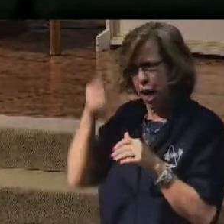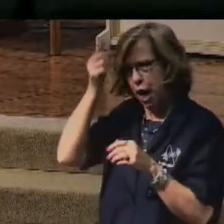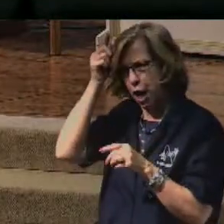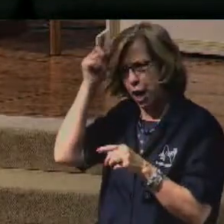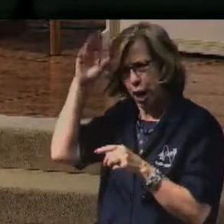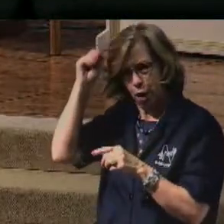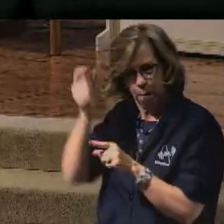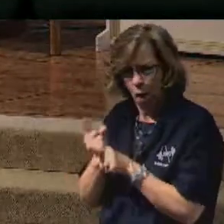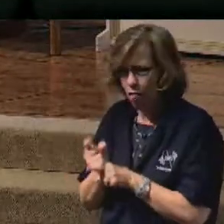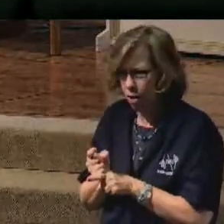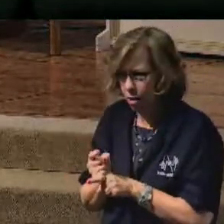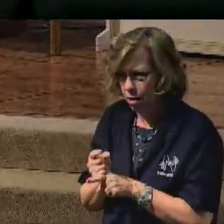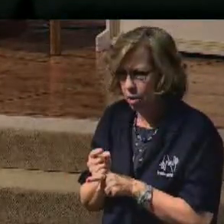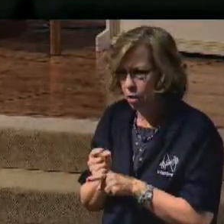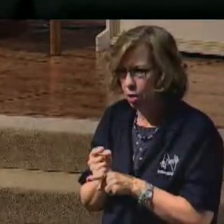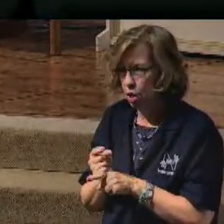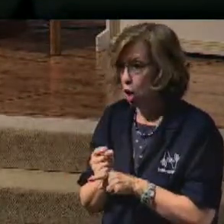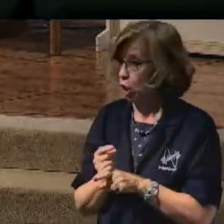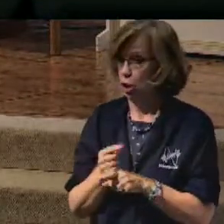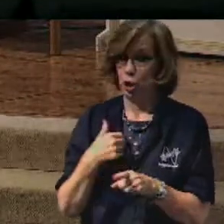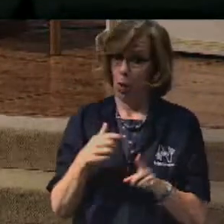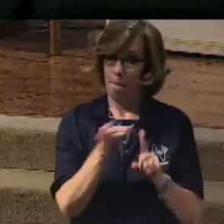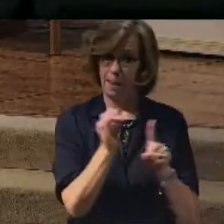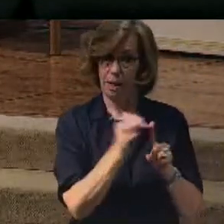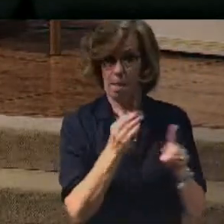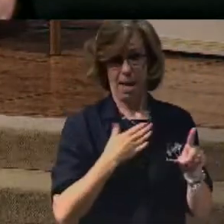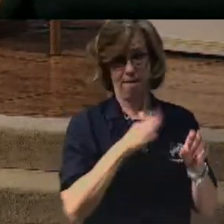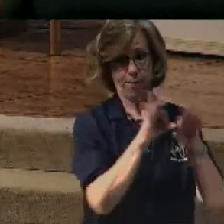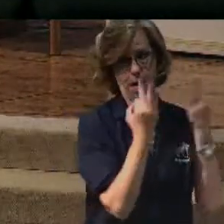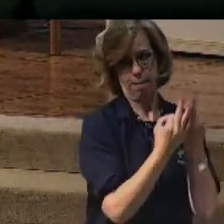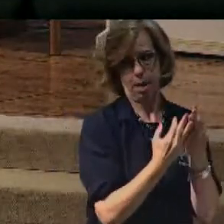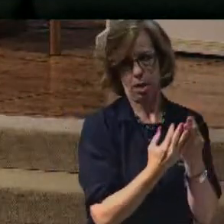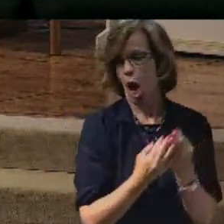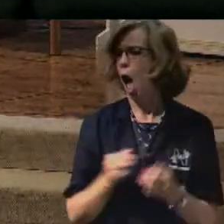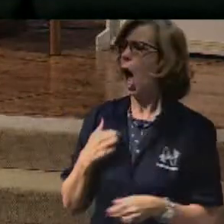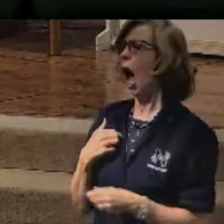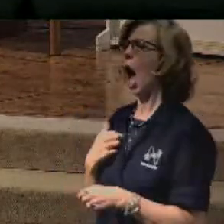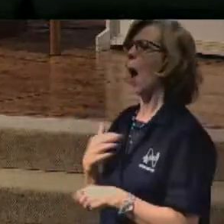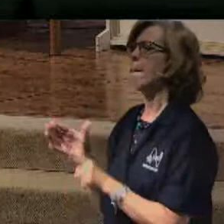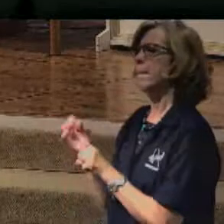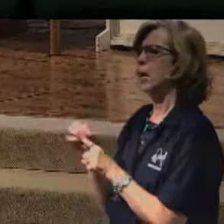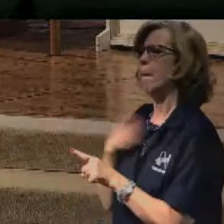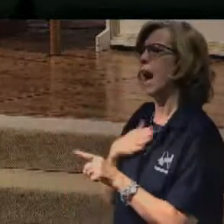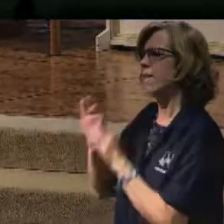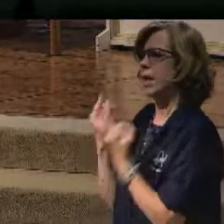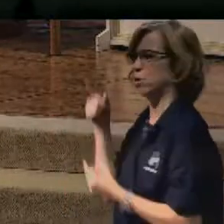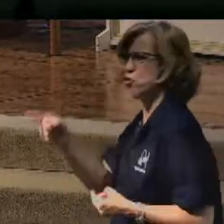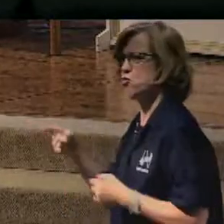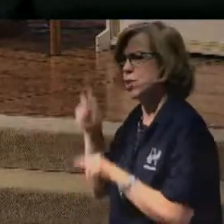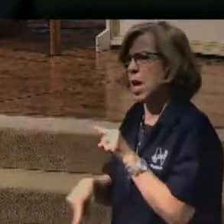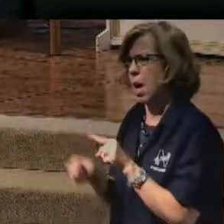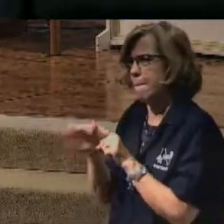pick on anybody, but don't pick on my family. I can pick on my family, but don't you pick on my family.